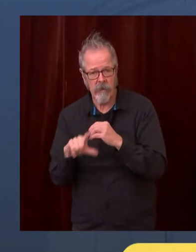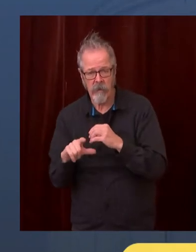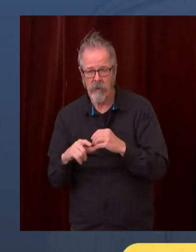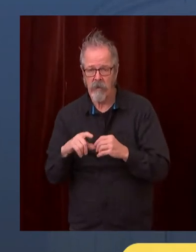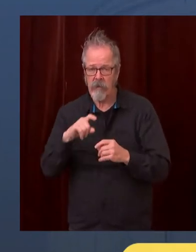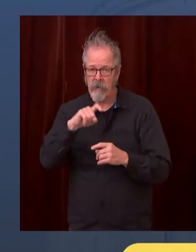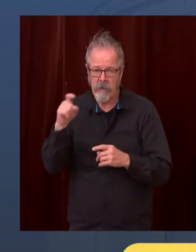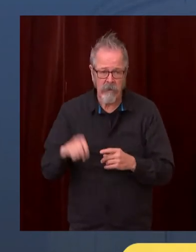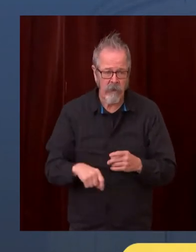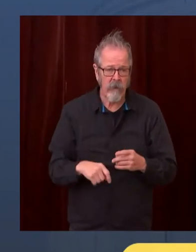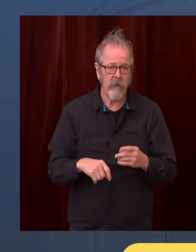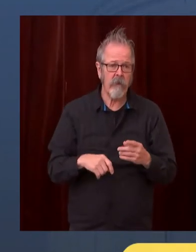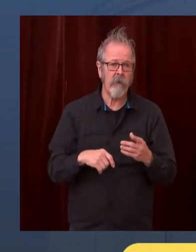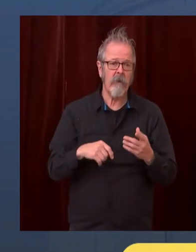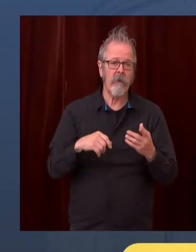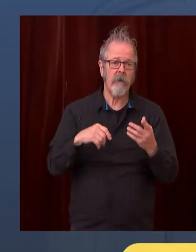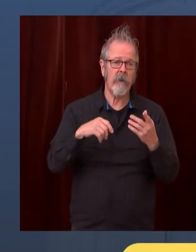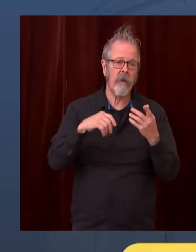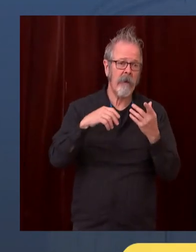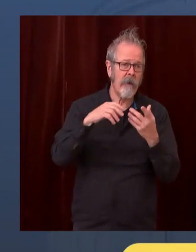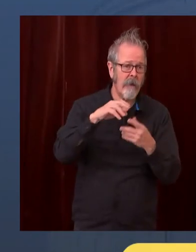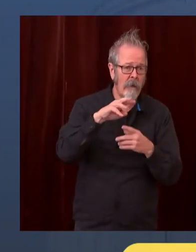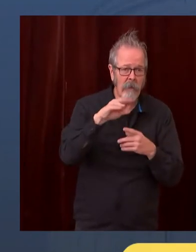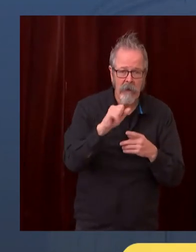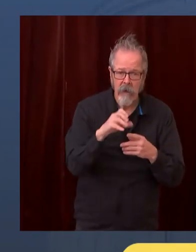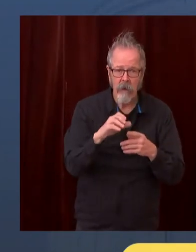their patients in a meaningful way.